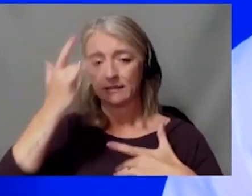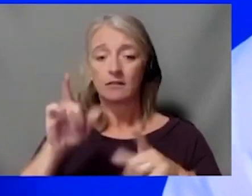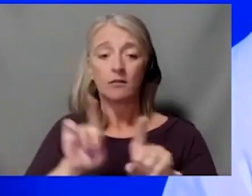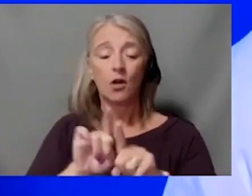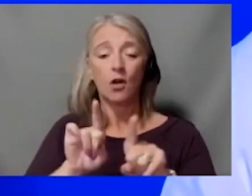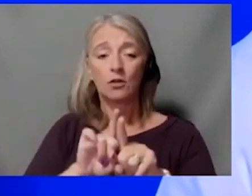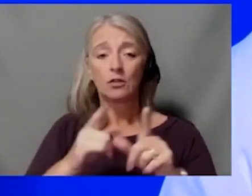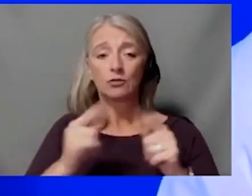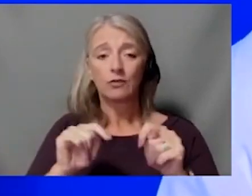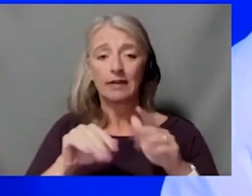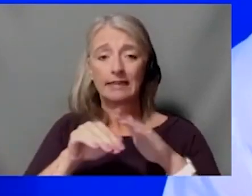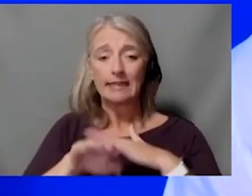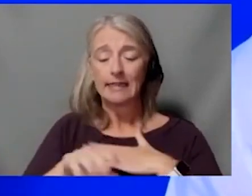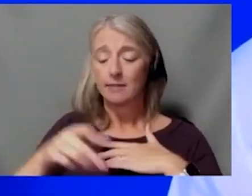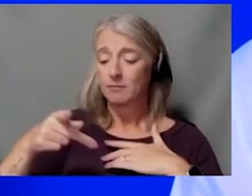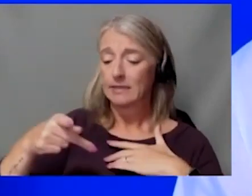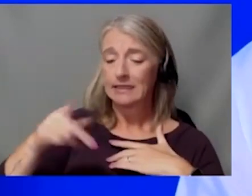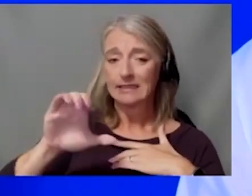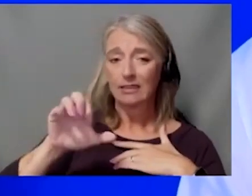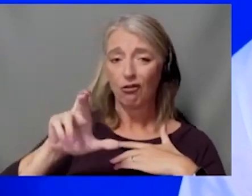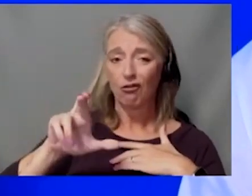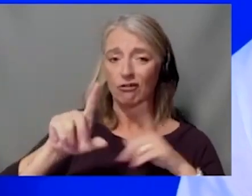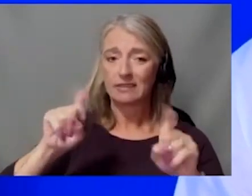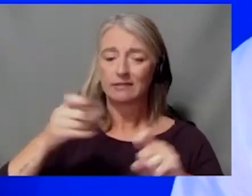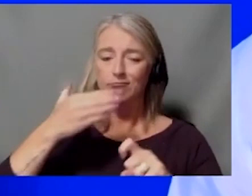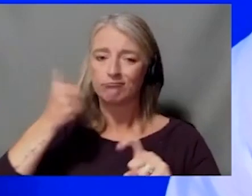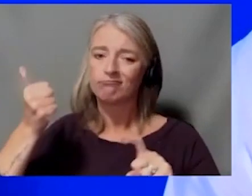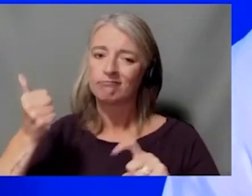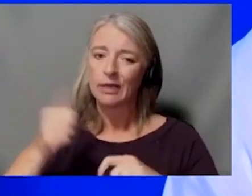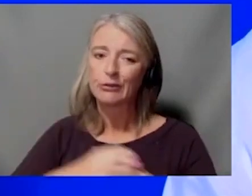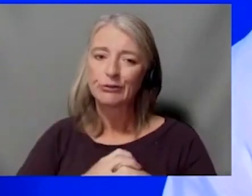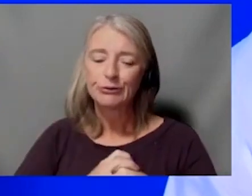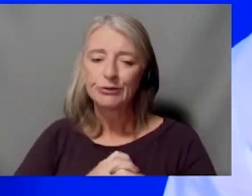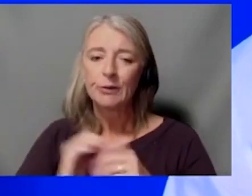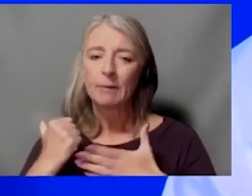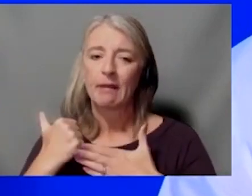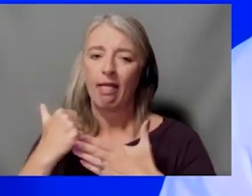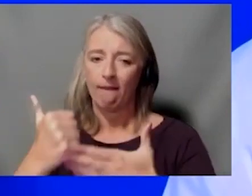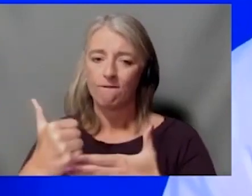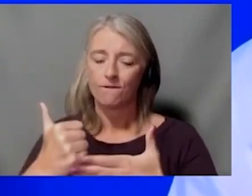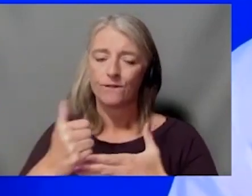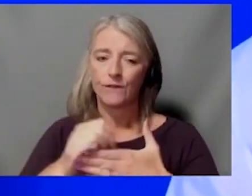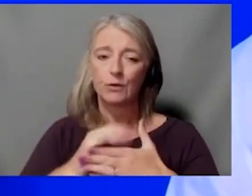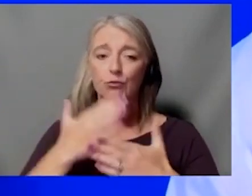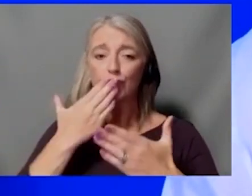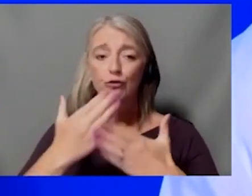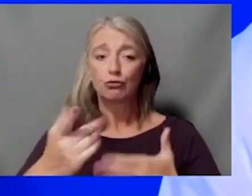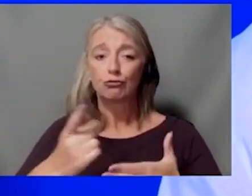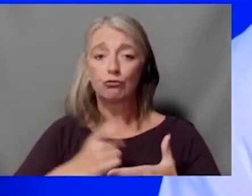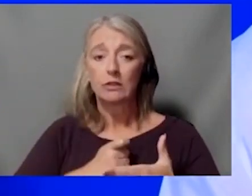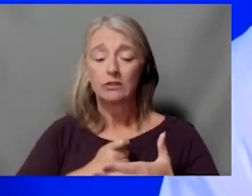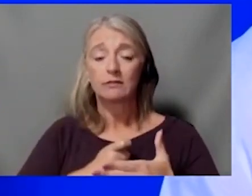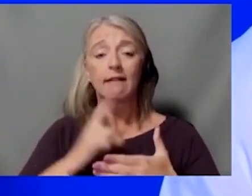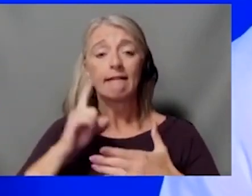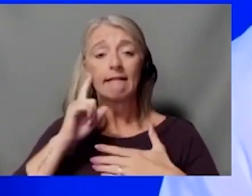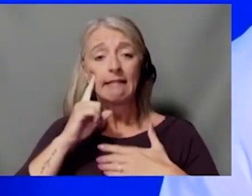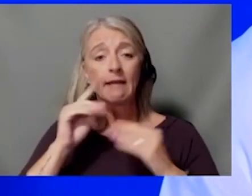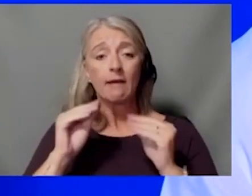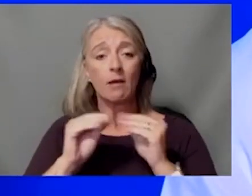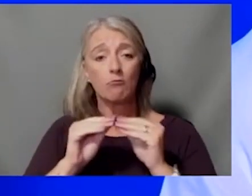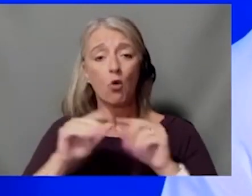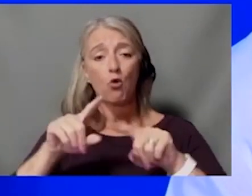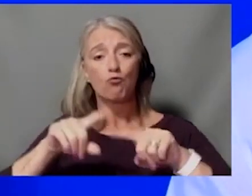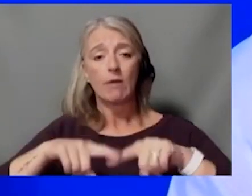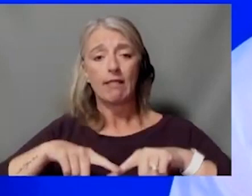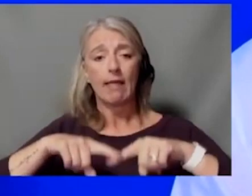PCR test, that will be much more helpful as well. So yeah, that was a good question. I think it is more reliable, uh, if you do get a